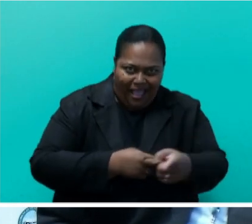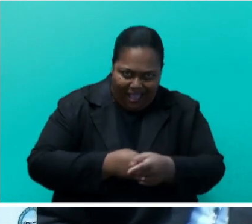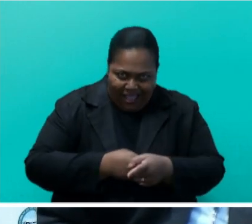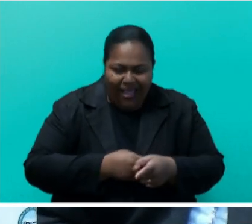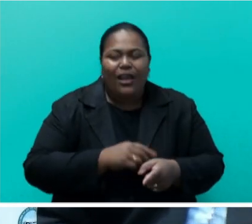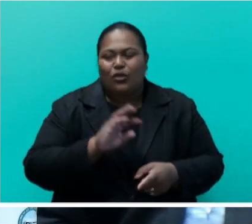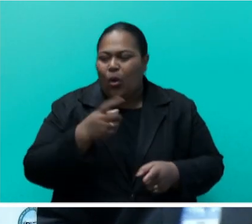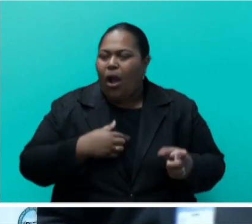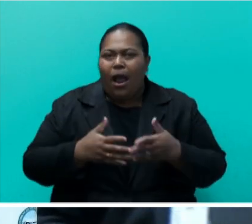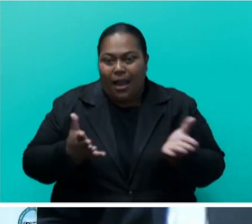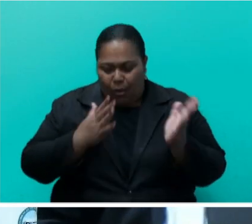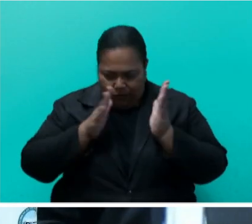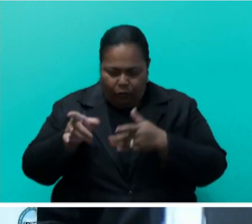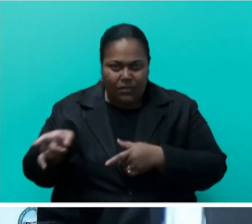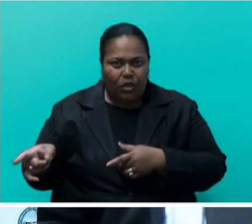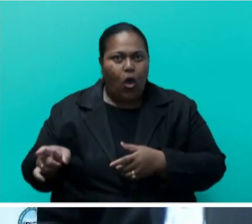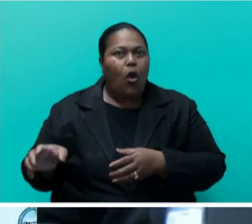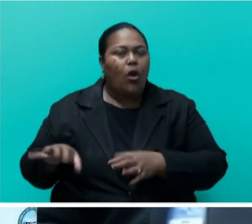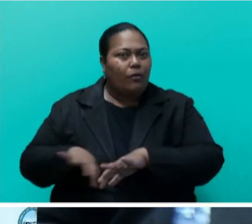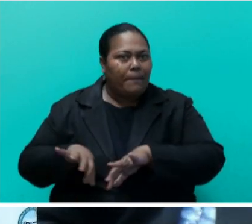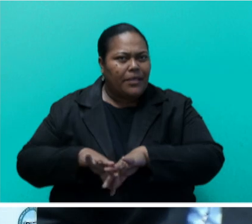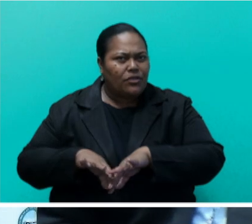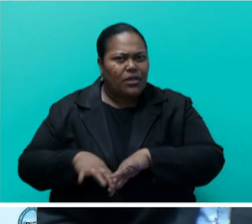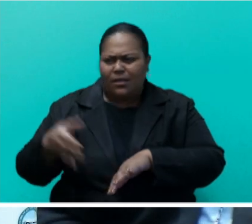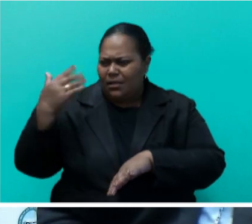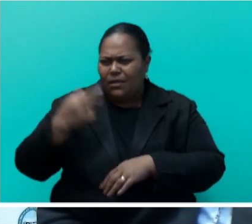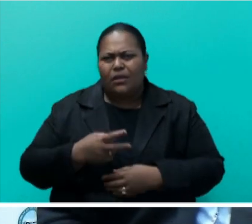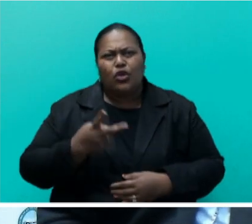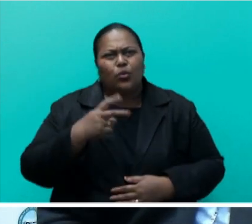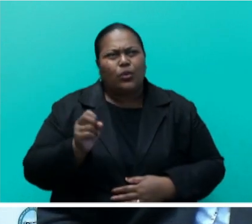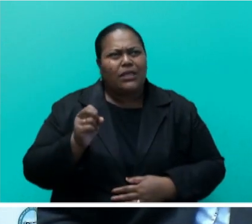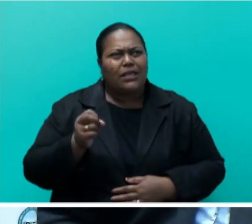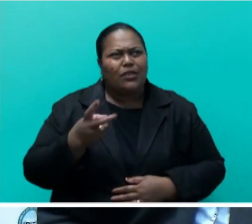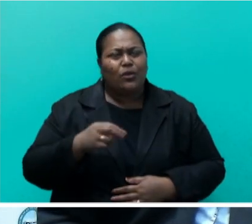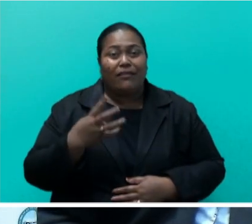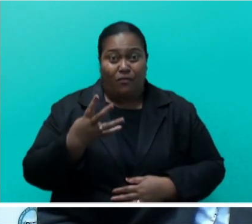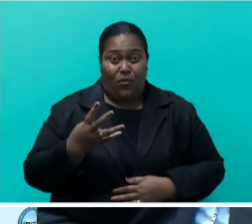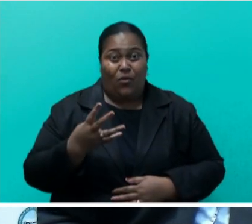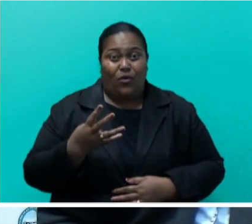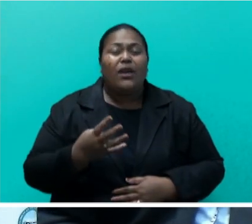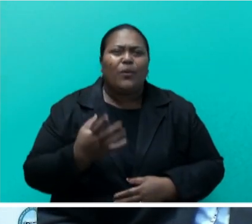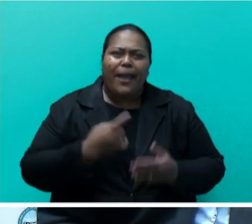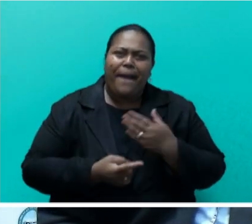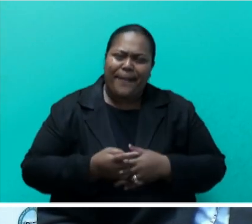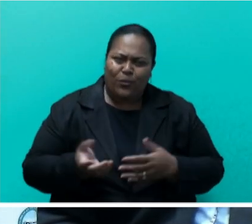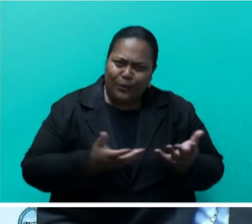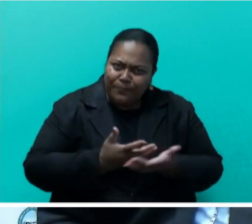This initiative, presented by Cabinet June 2024, also includes